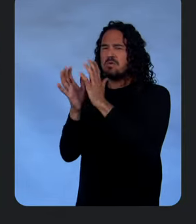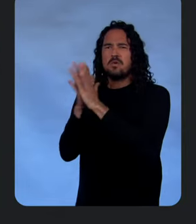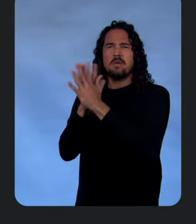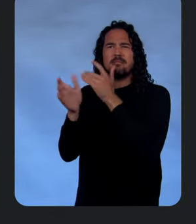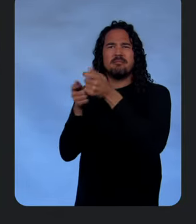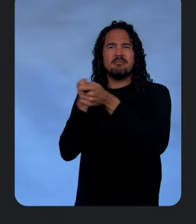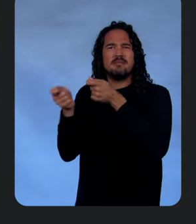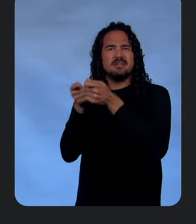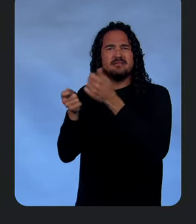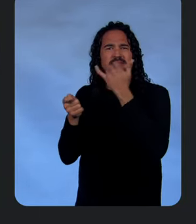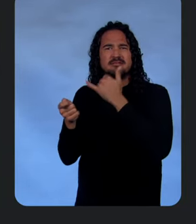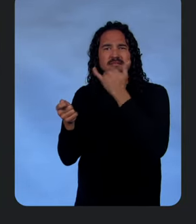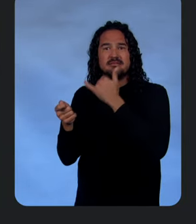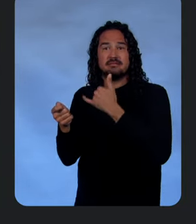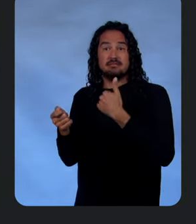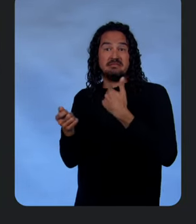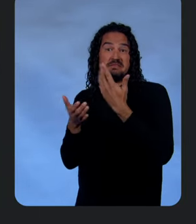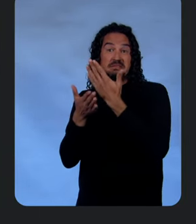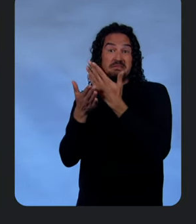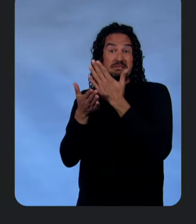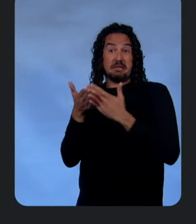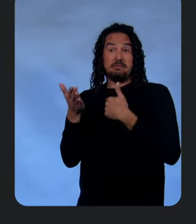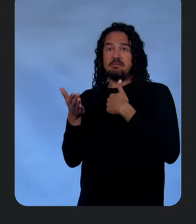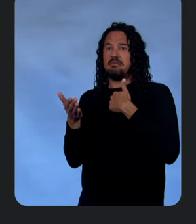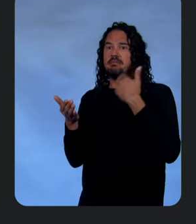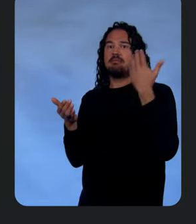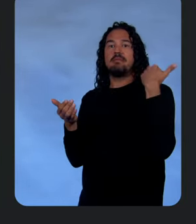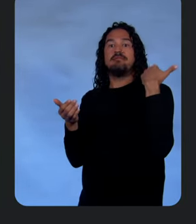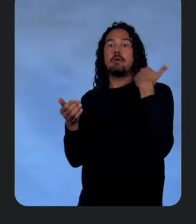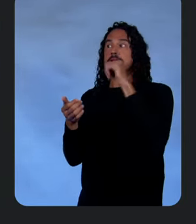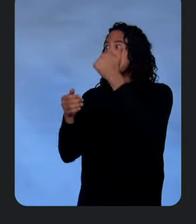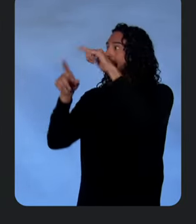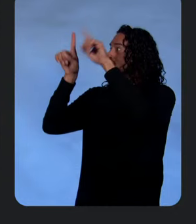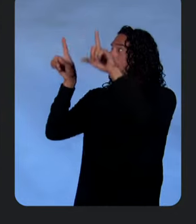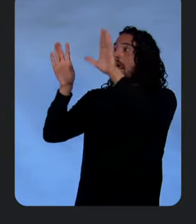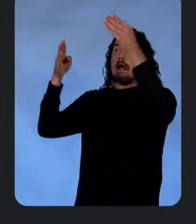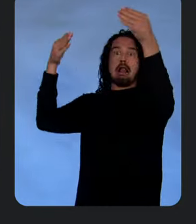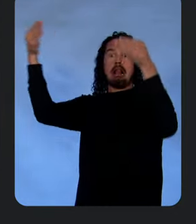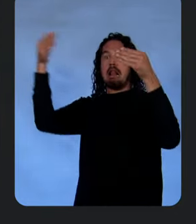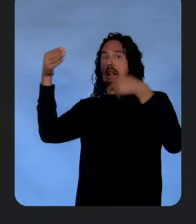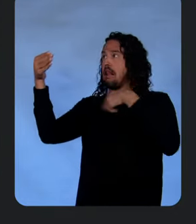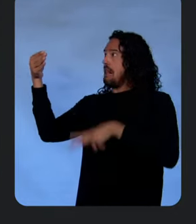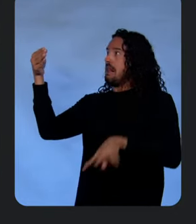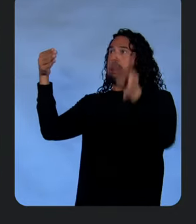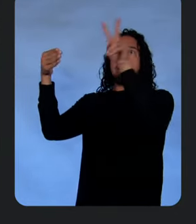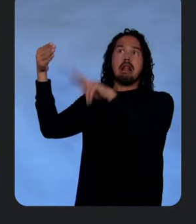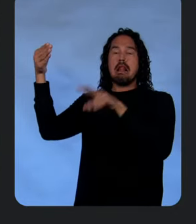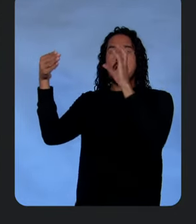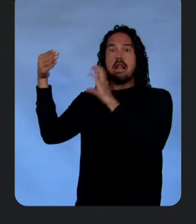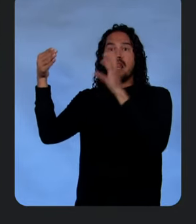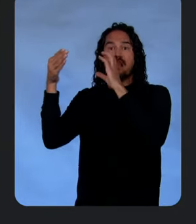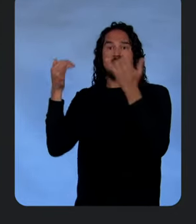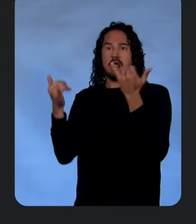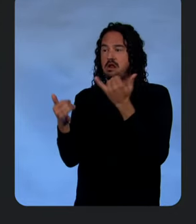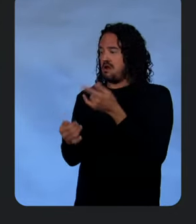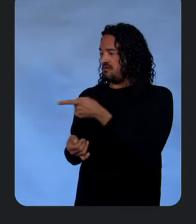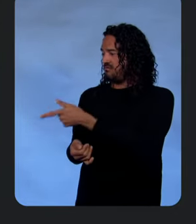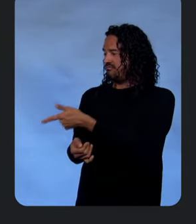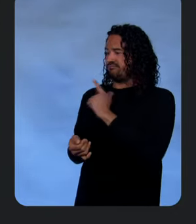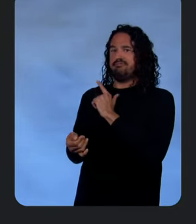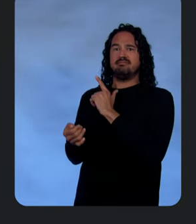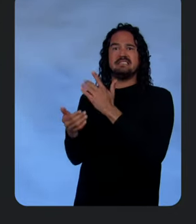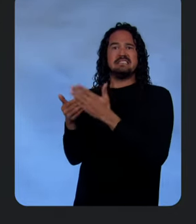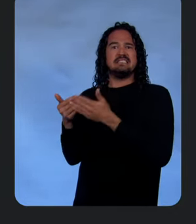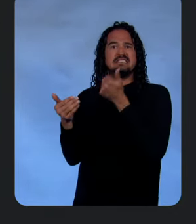things that I would probably be in 10 screens to figure out what's going on with. And I actually get back a direct answer here, which saves me